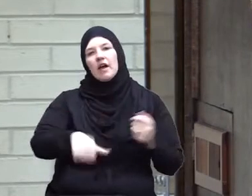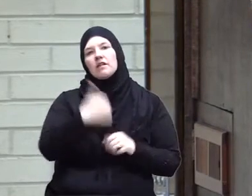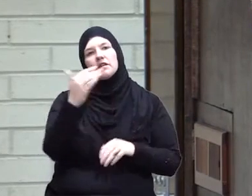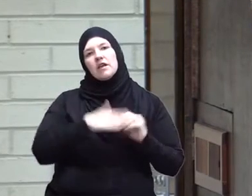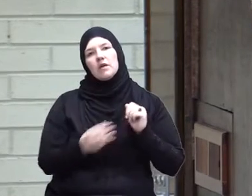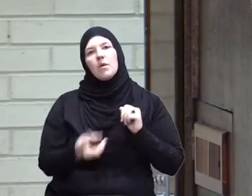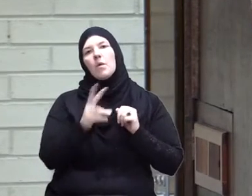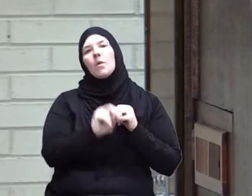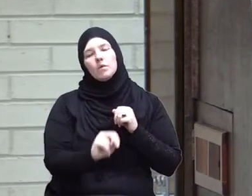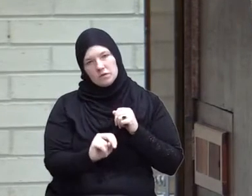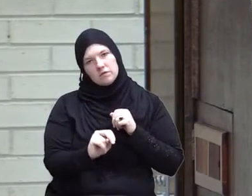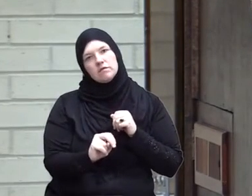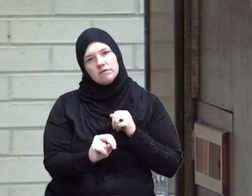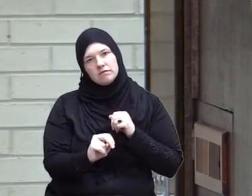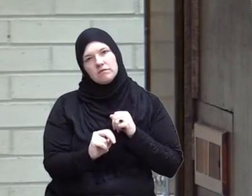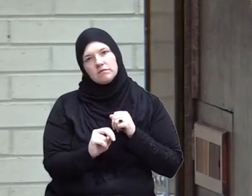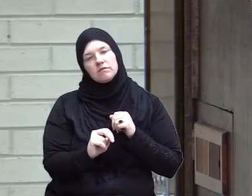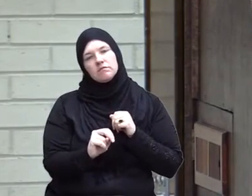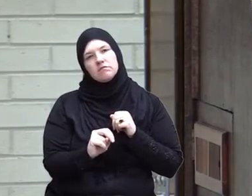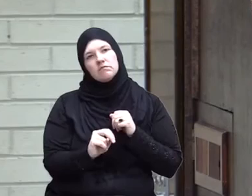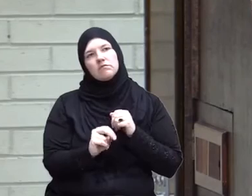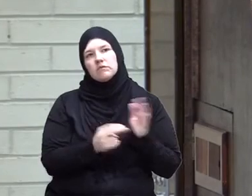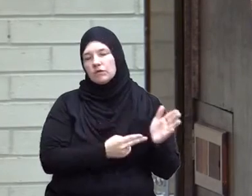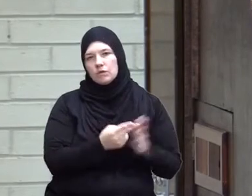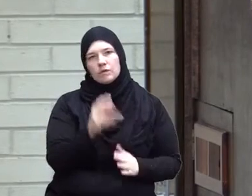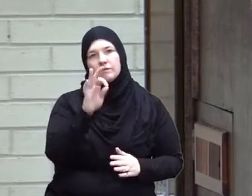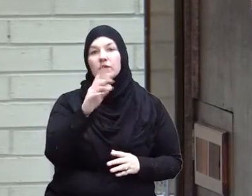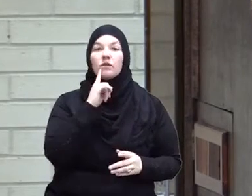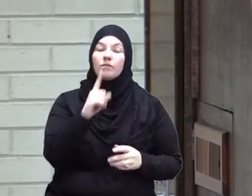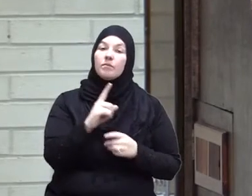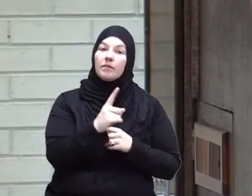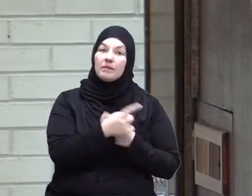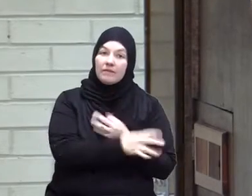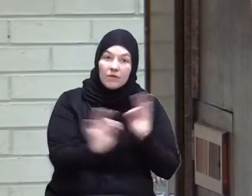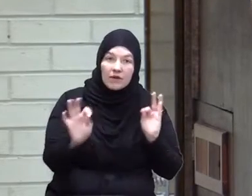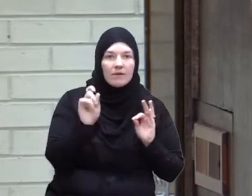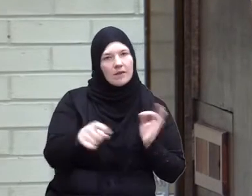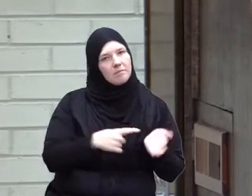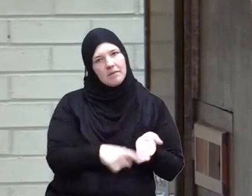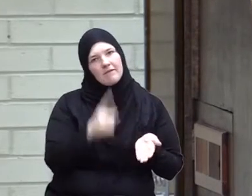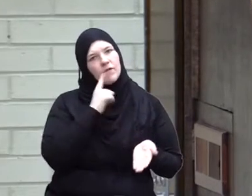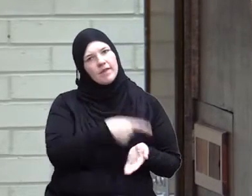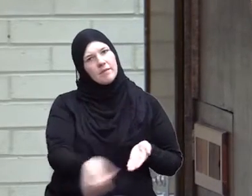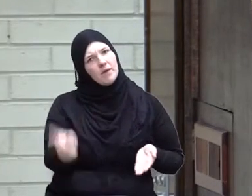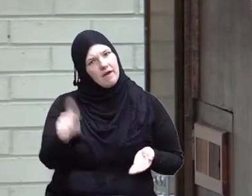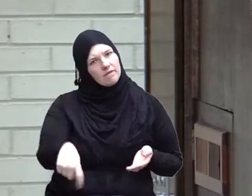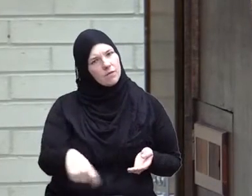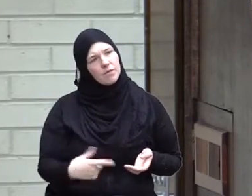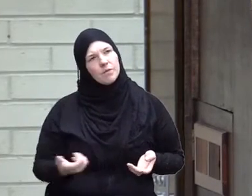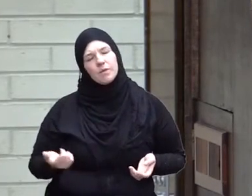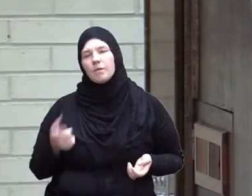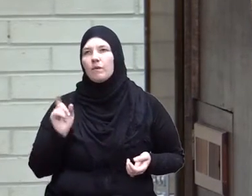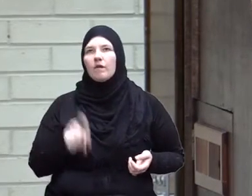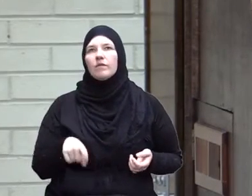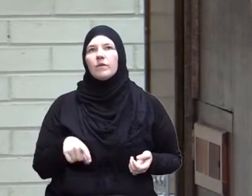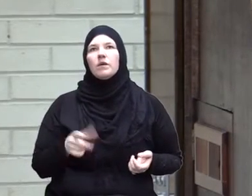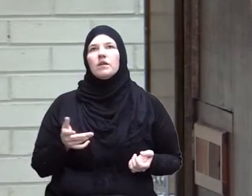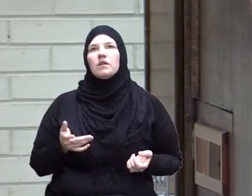their own conviction to be free we have to pay for them we have to